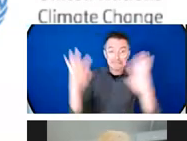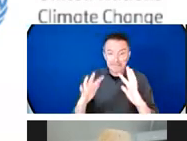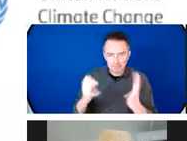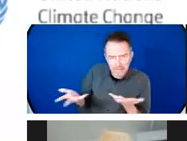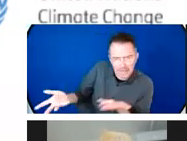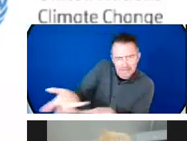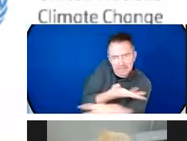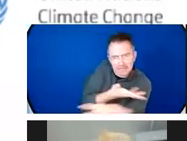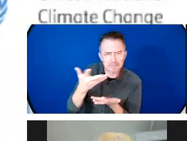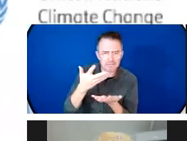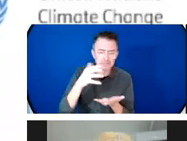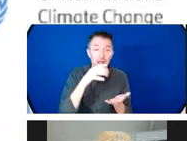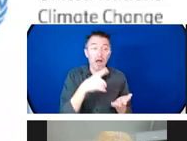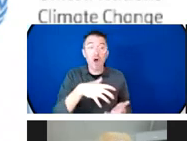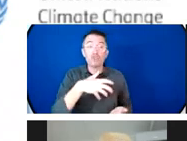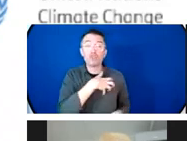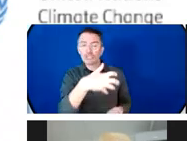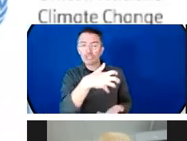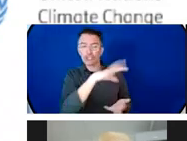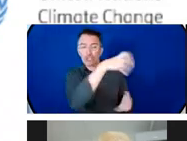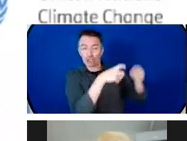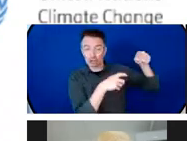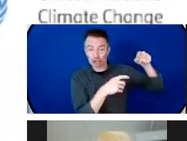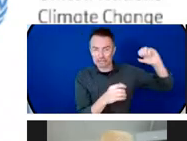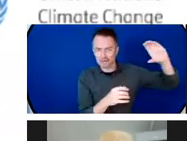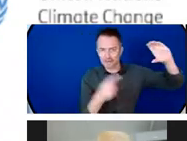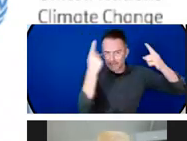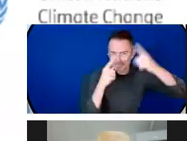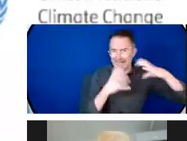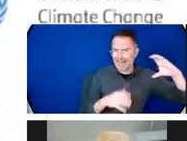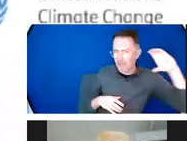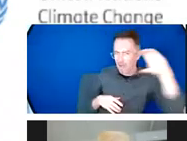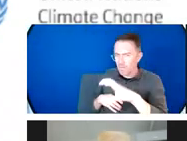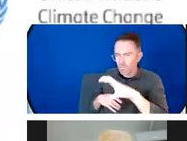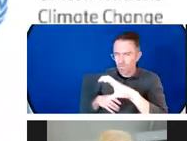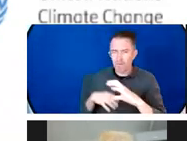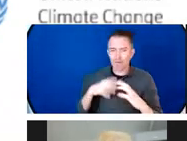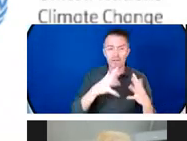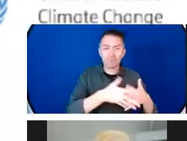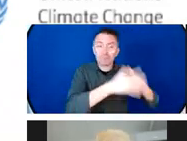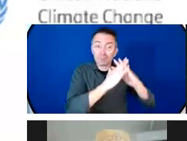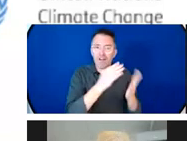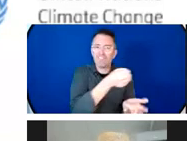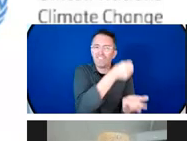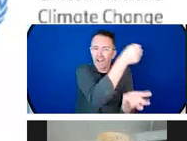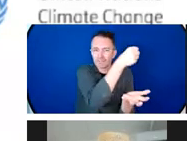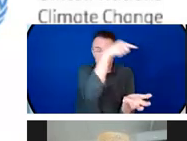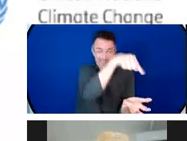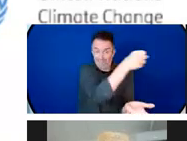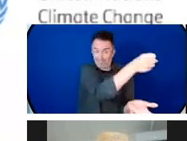fund monies that will support climate action by countries like ours